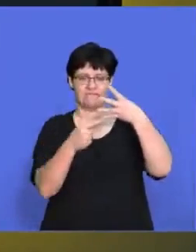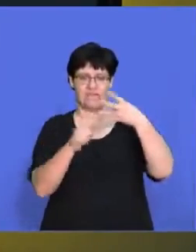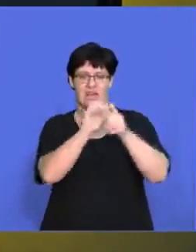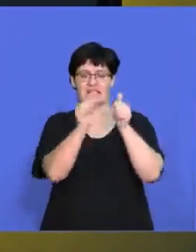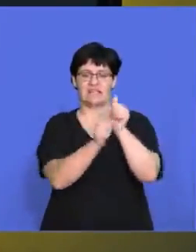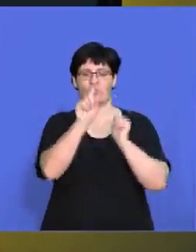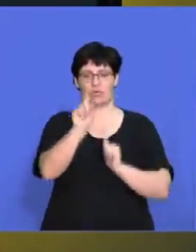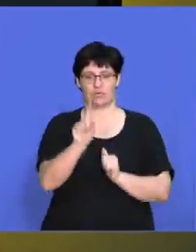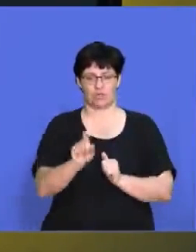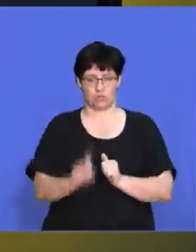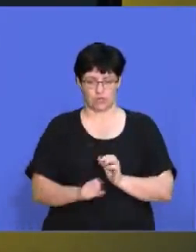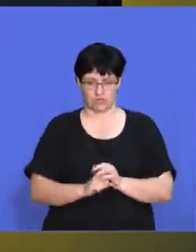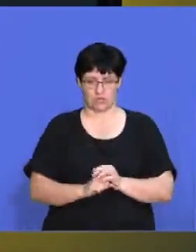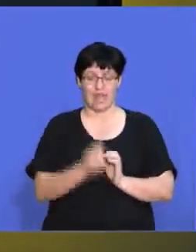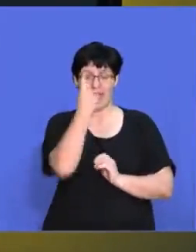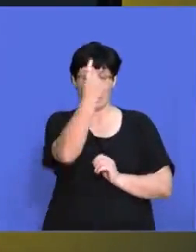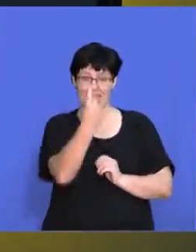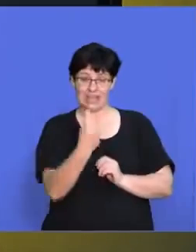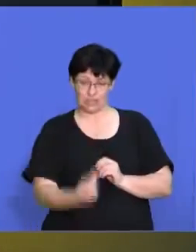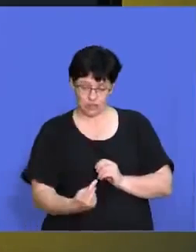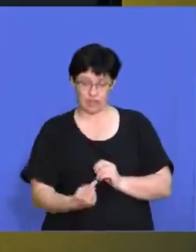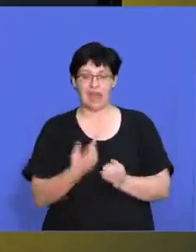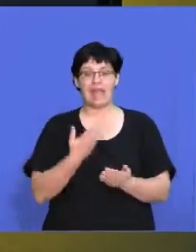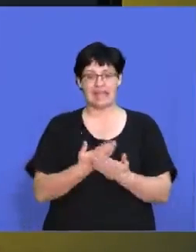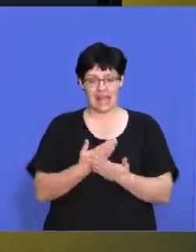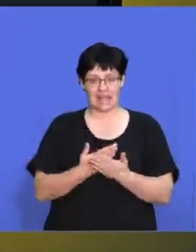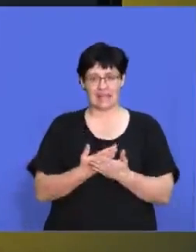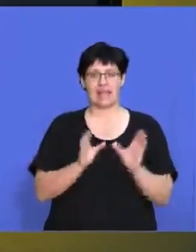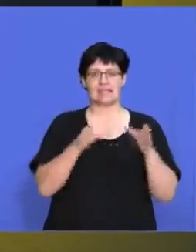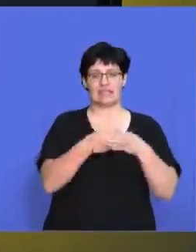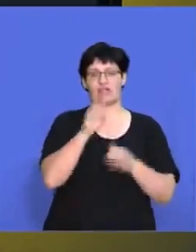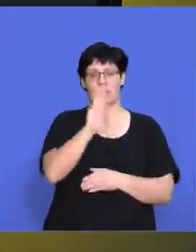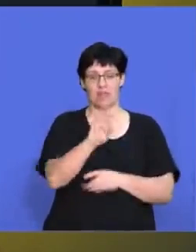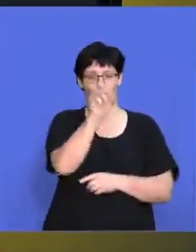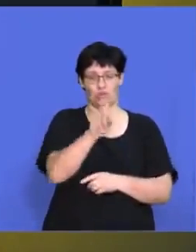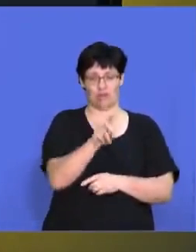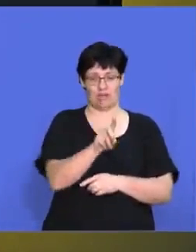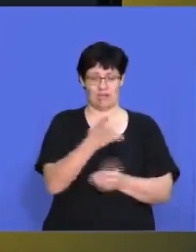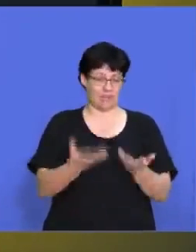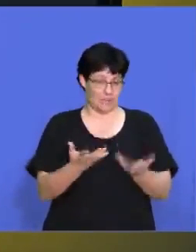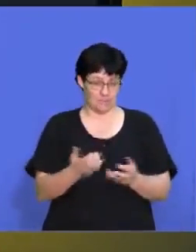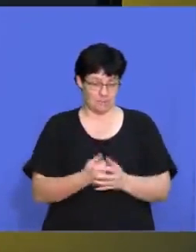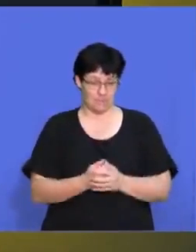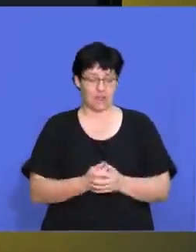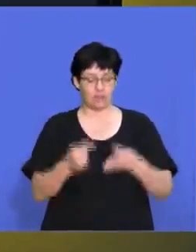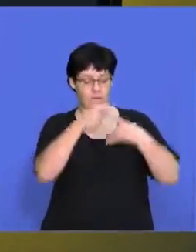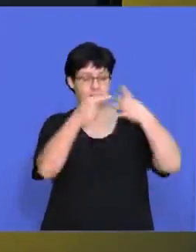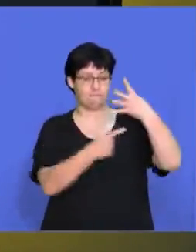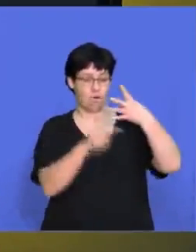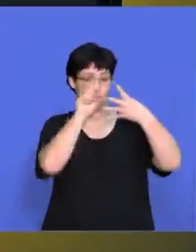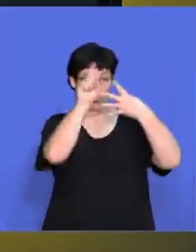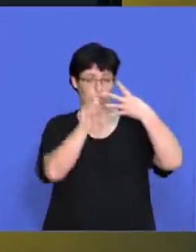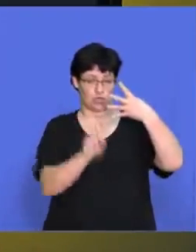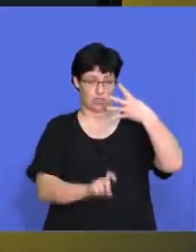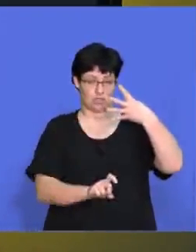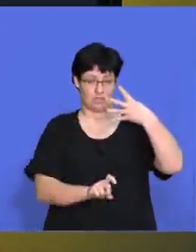-questions in it and each one of those sub-questions could be a potential section B question. So we're going to go through the four